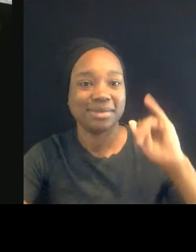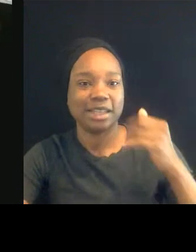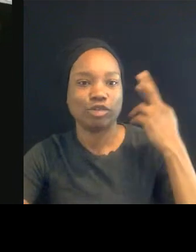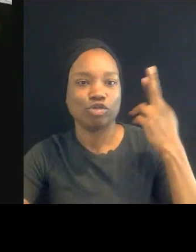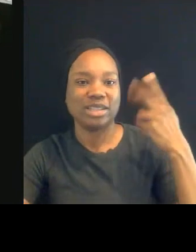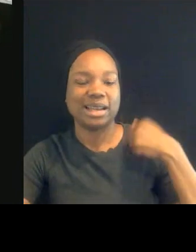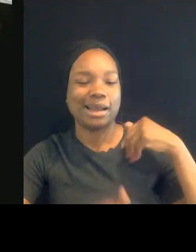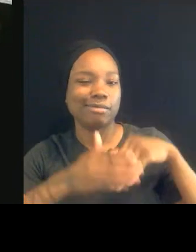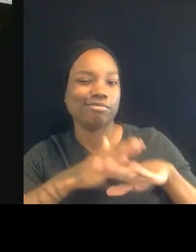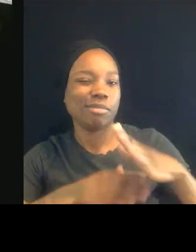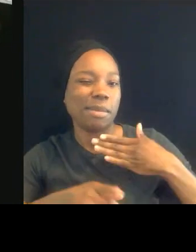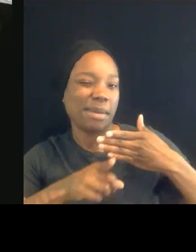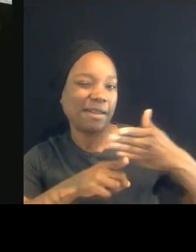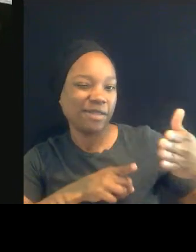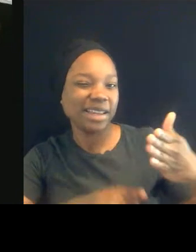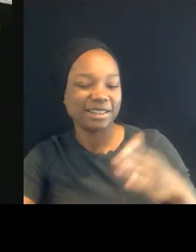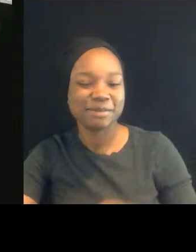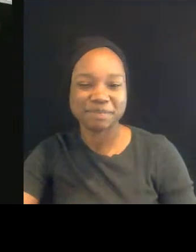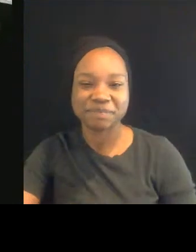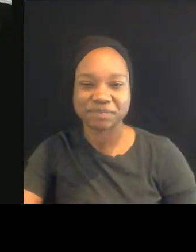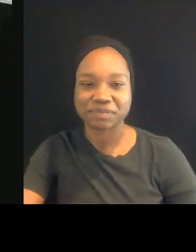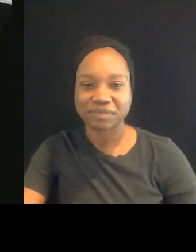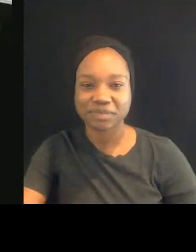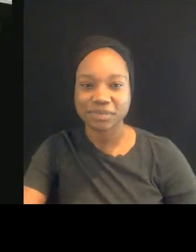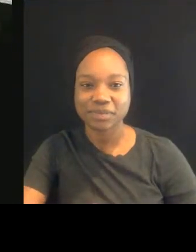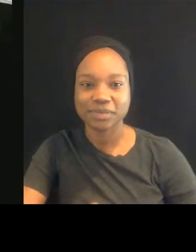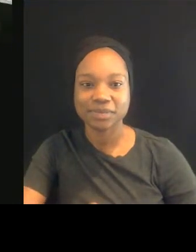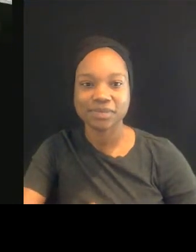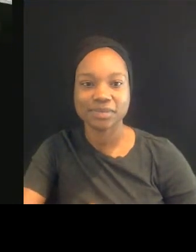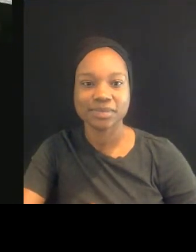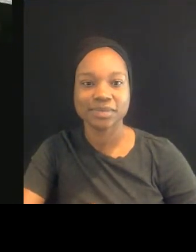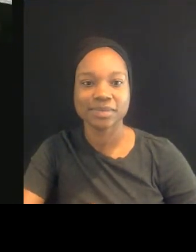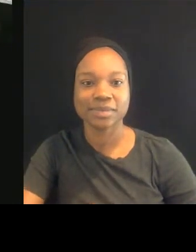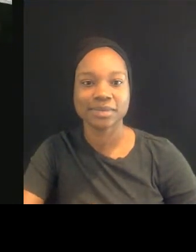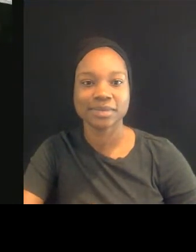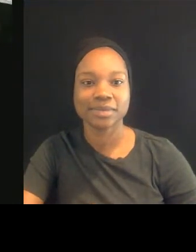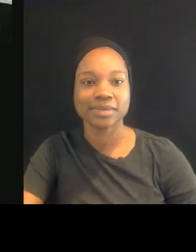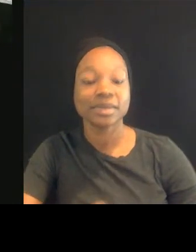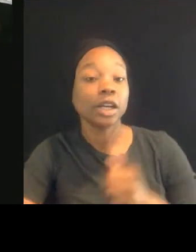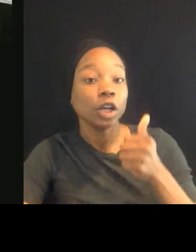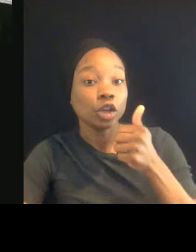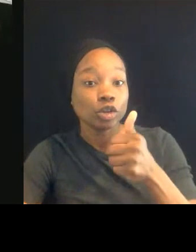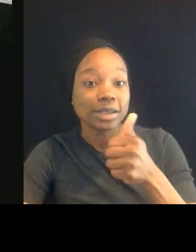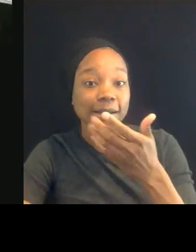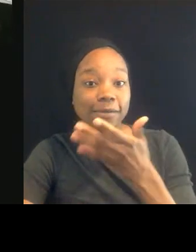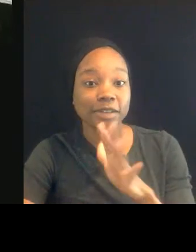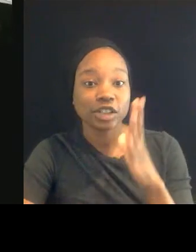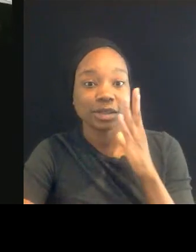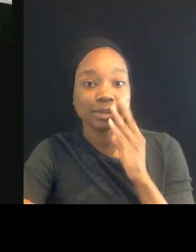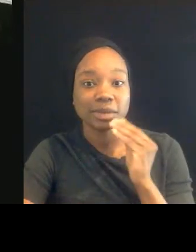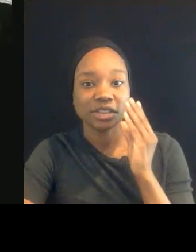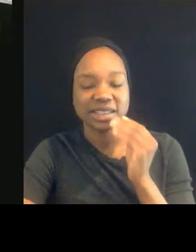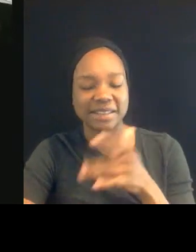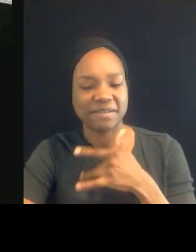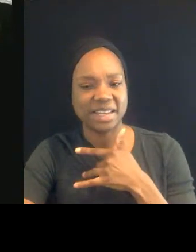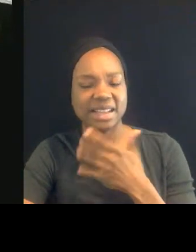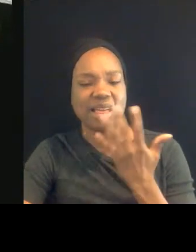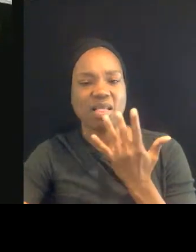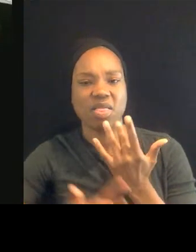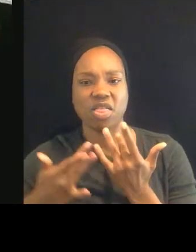Have you ever had a moment of despair, and how, over this course of this year, and how did you meet that moment?